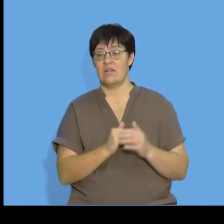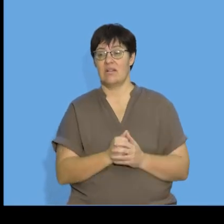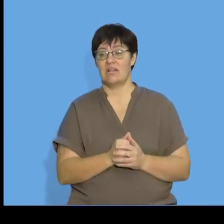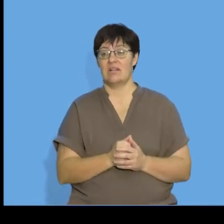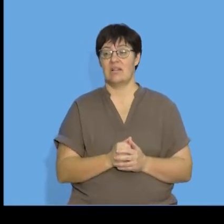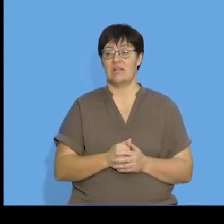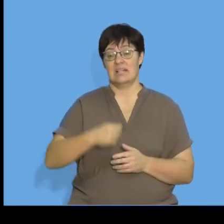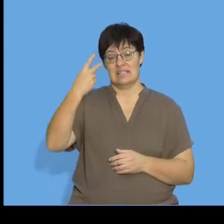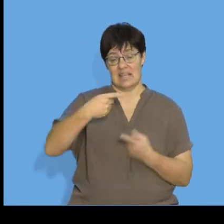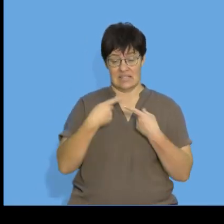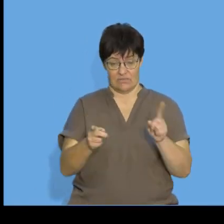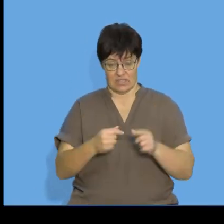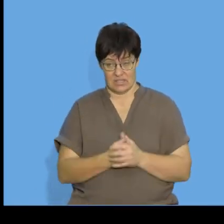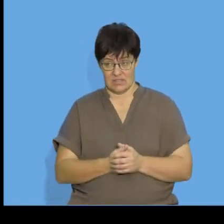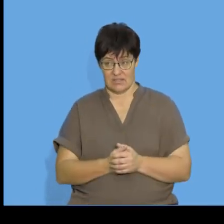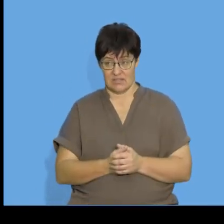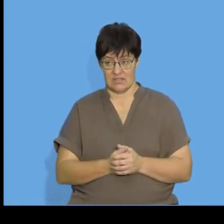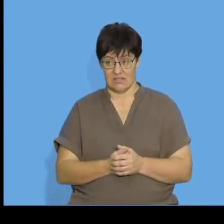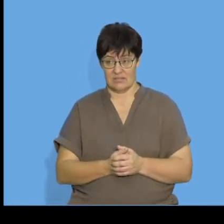the second difference